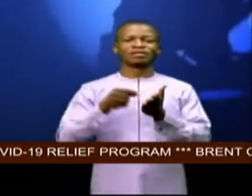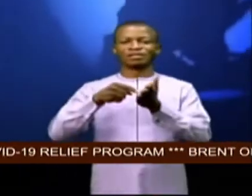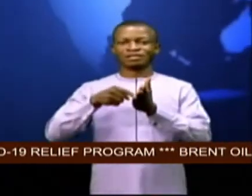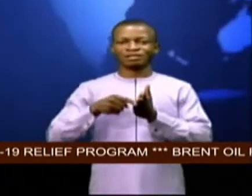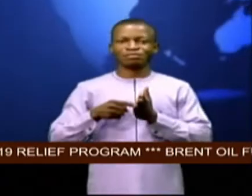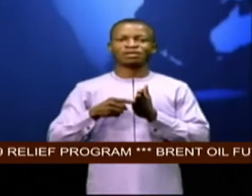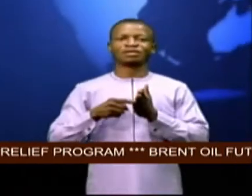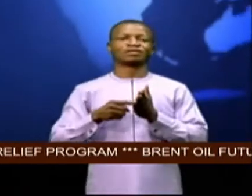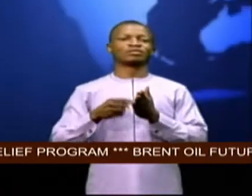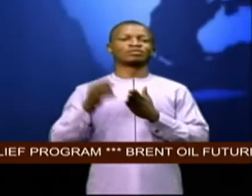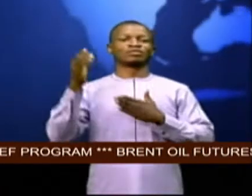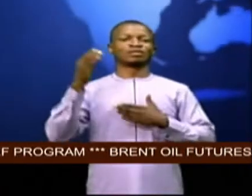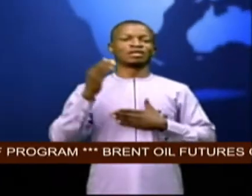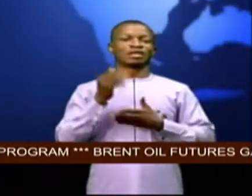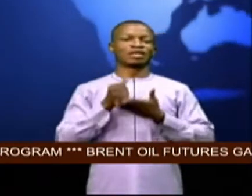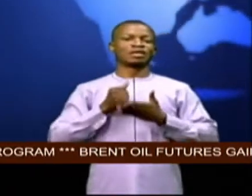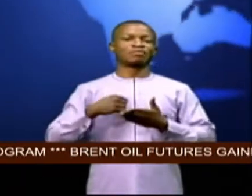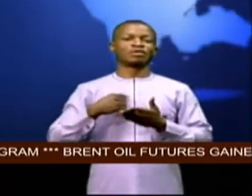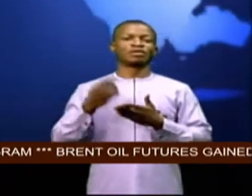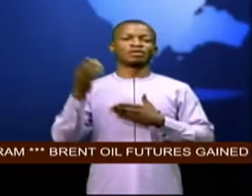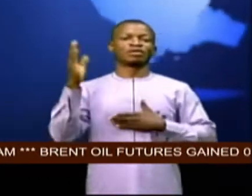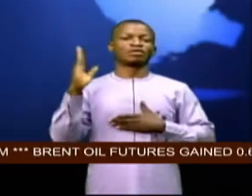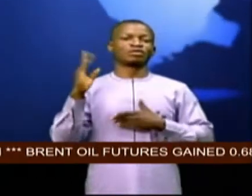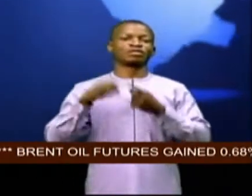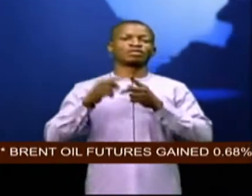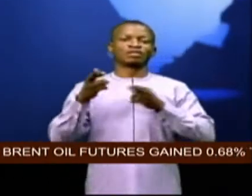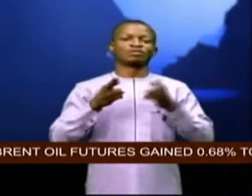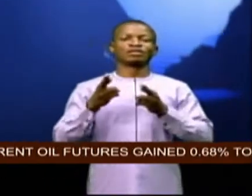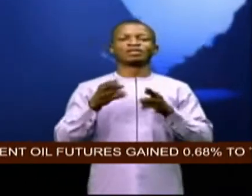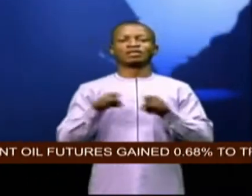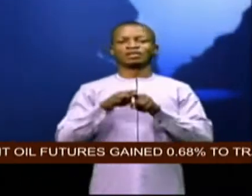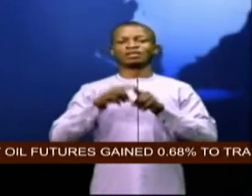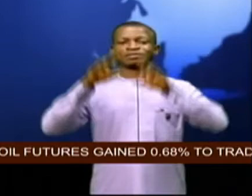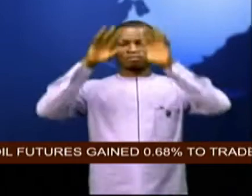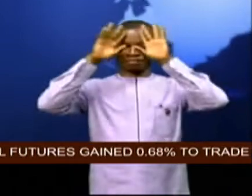so help you god so help me god congratulations mr president